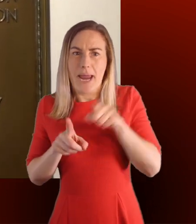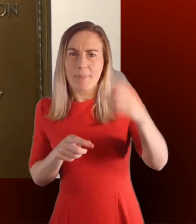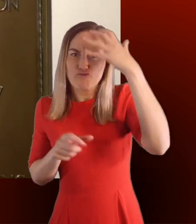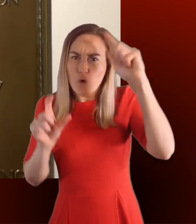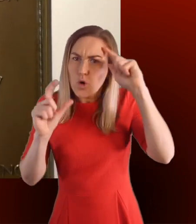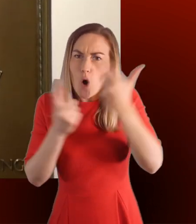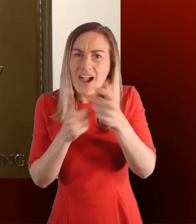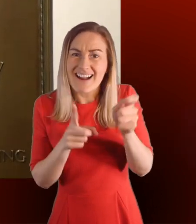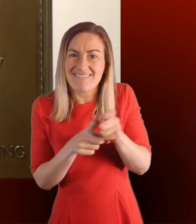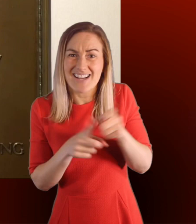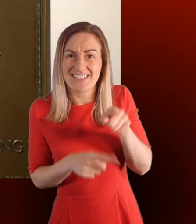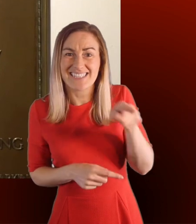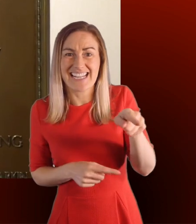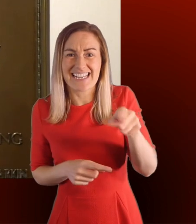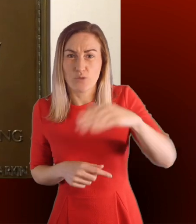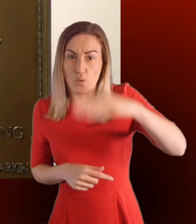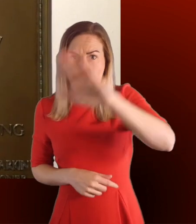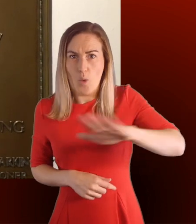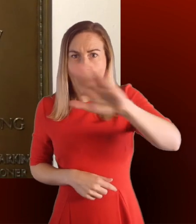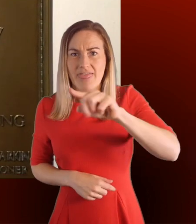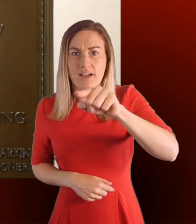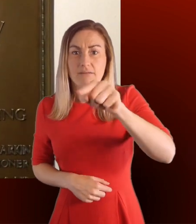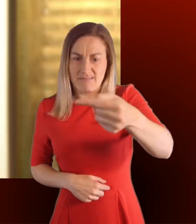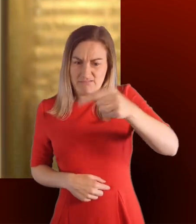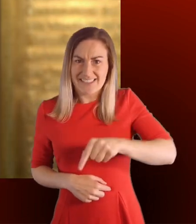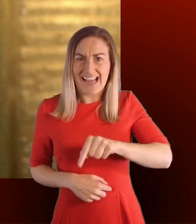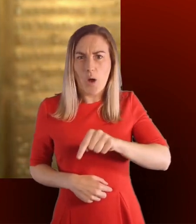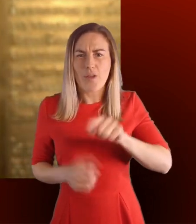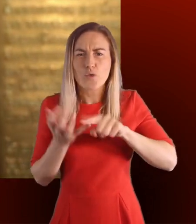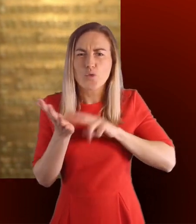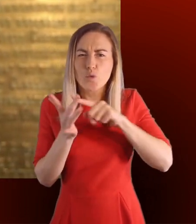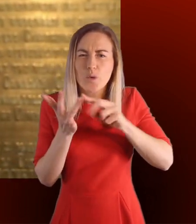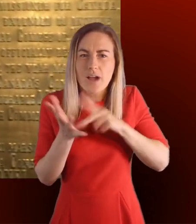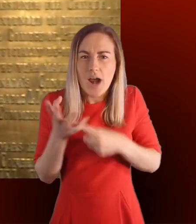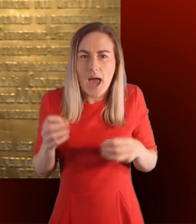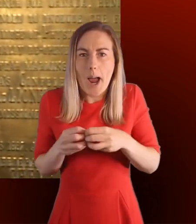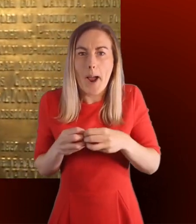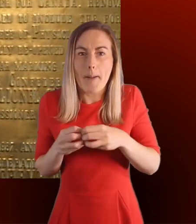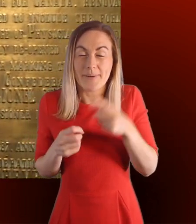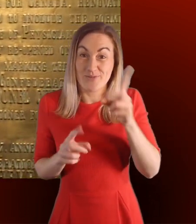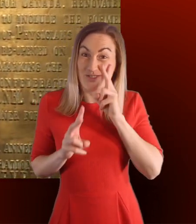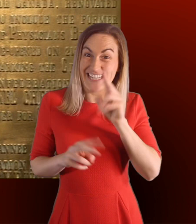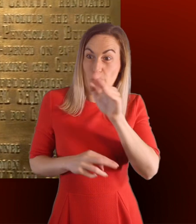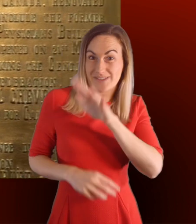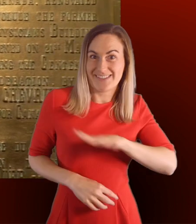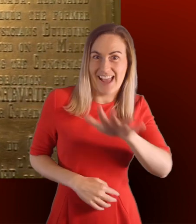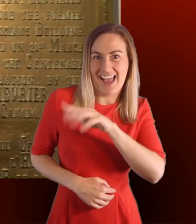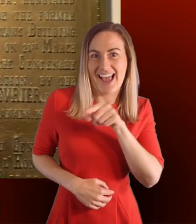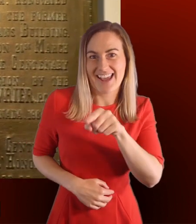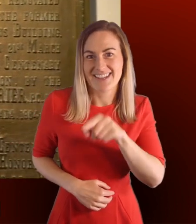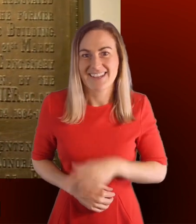Royal College of Physicians to the north and the former Union Club to the south and were made to look like one from the outside.